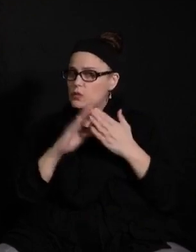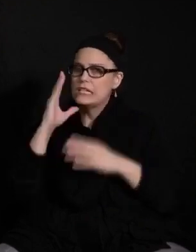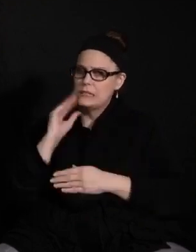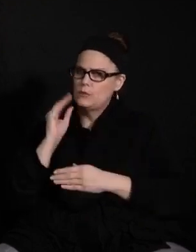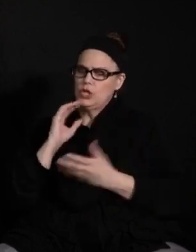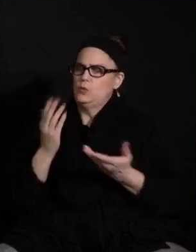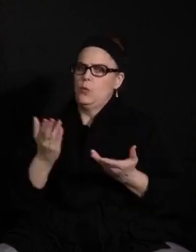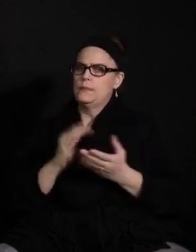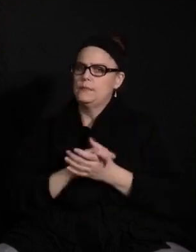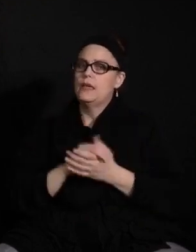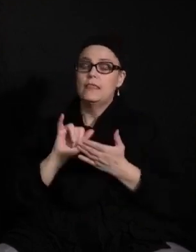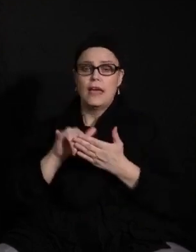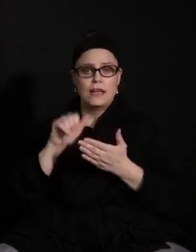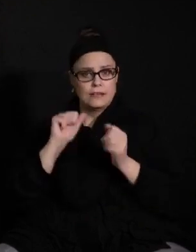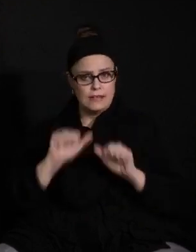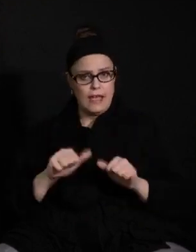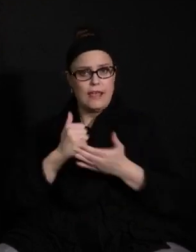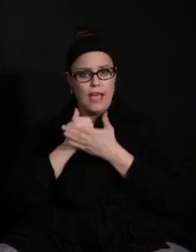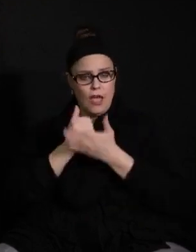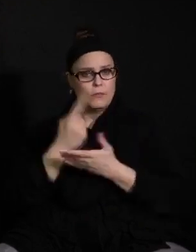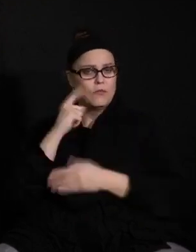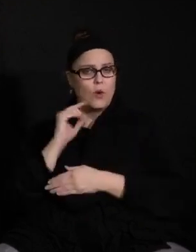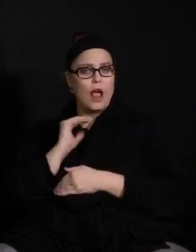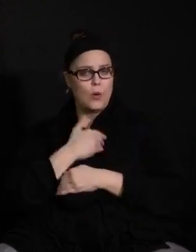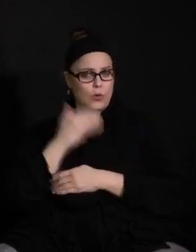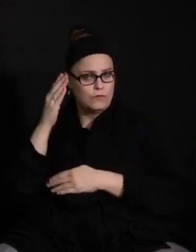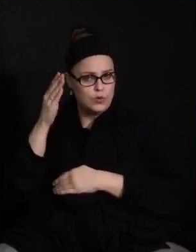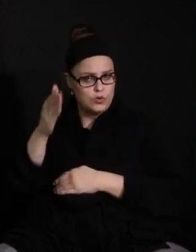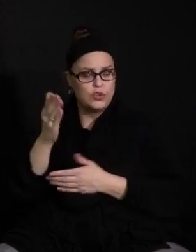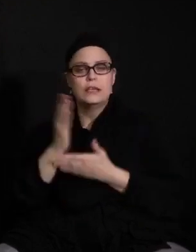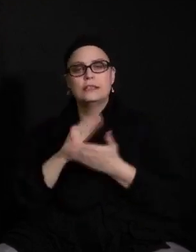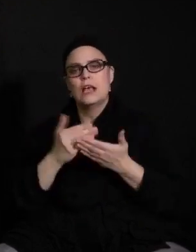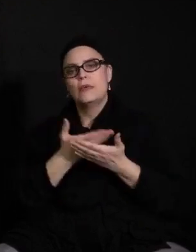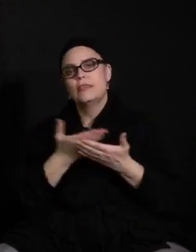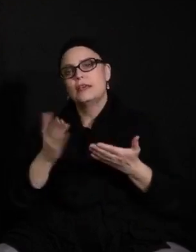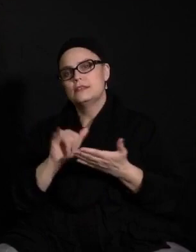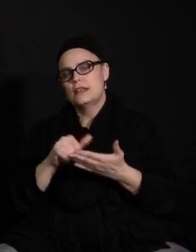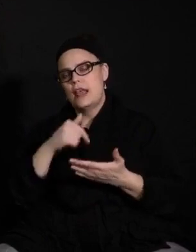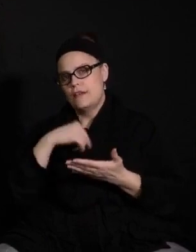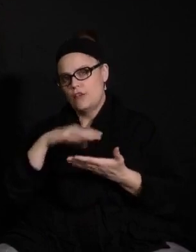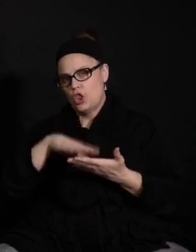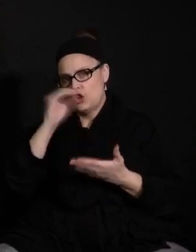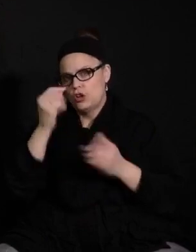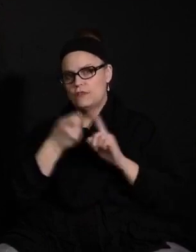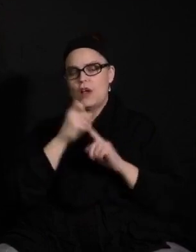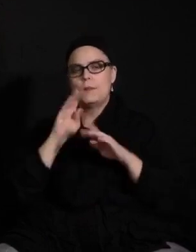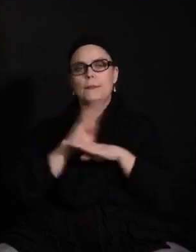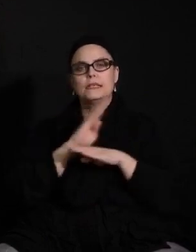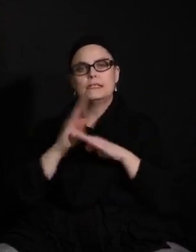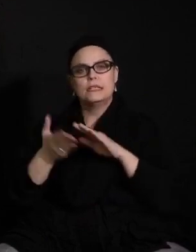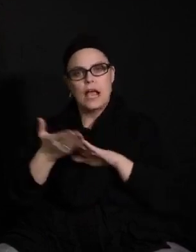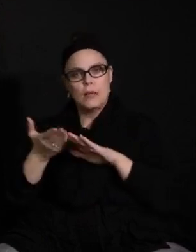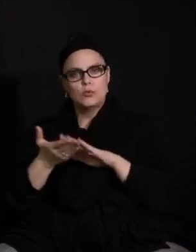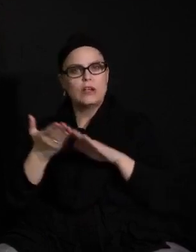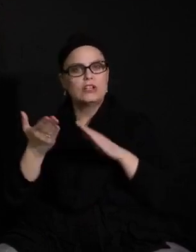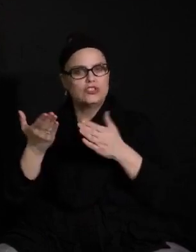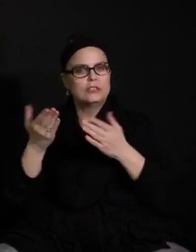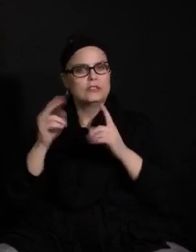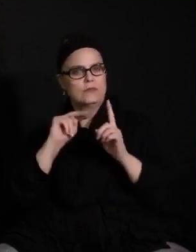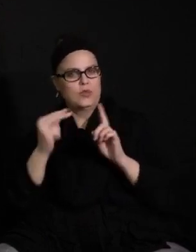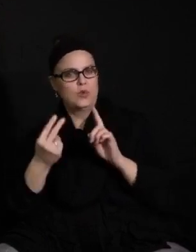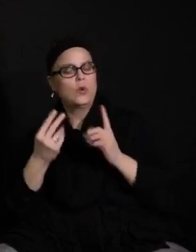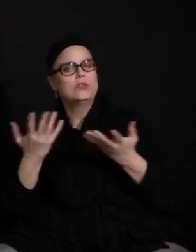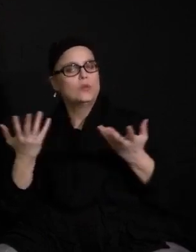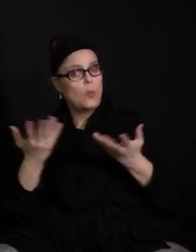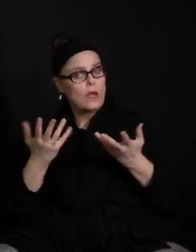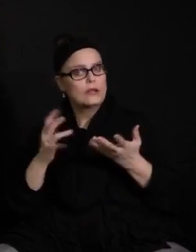us move forward in the future. There are some things that I've learned from a business and operations standpoint, though, that I think are worth sharing. The first is